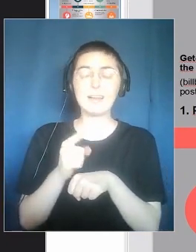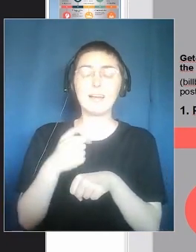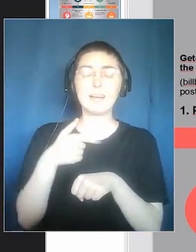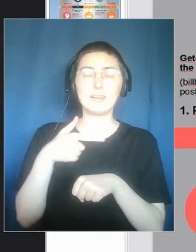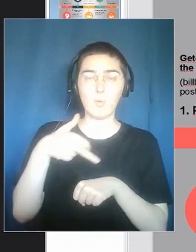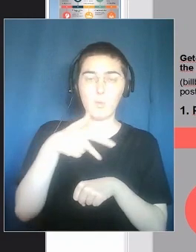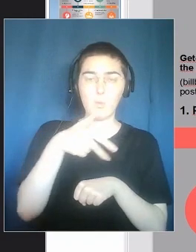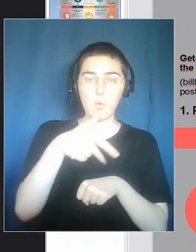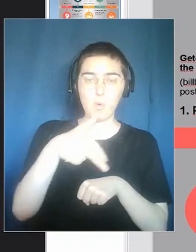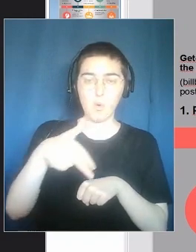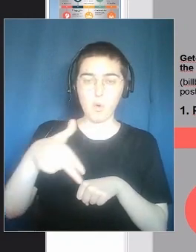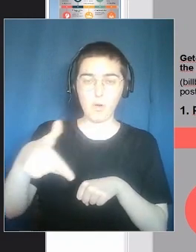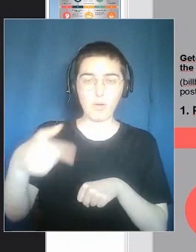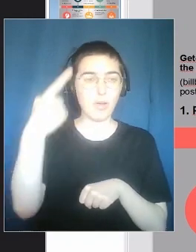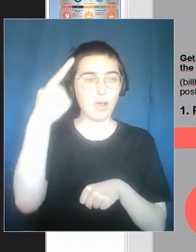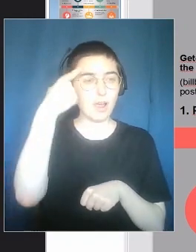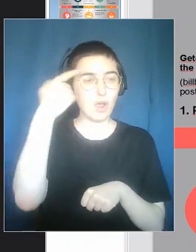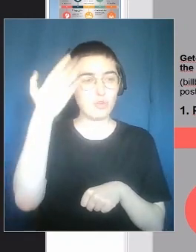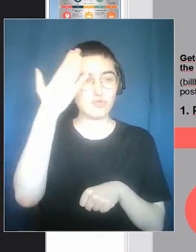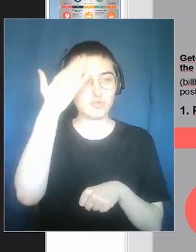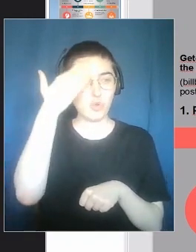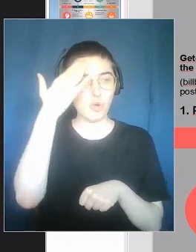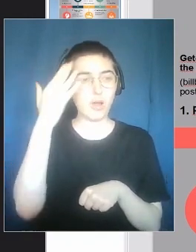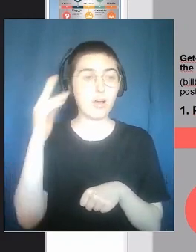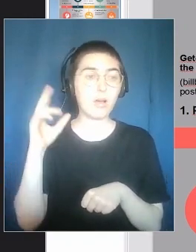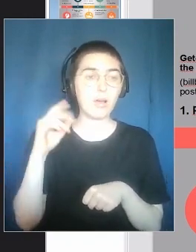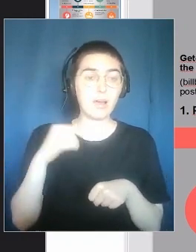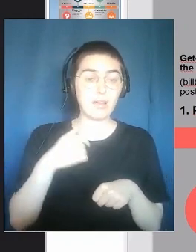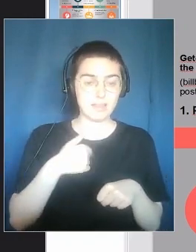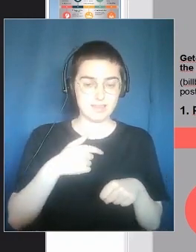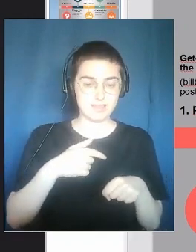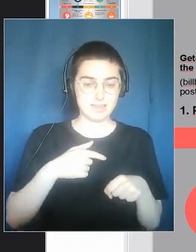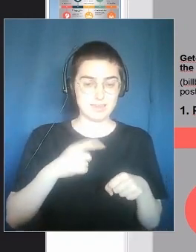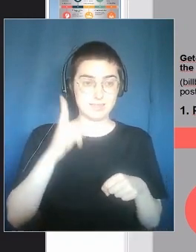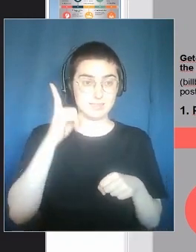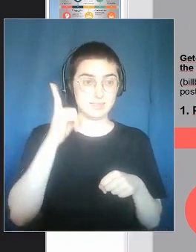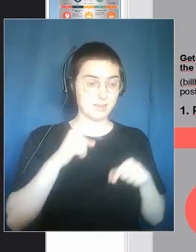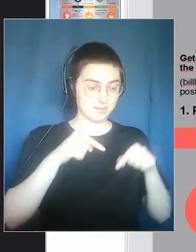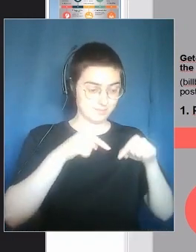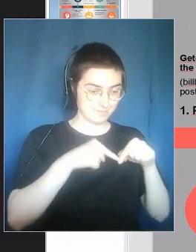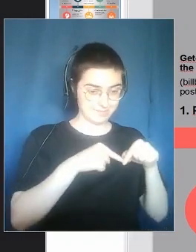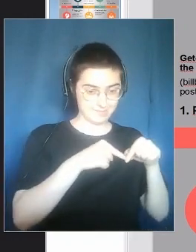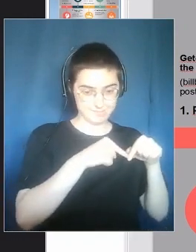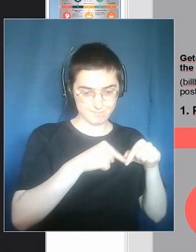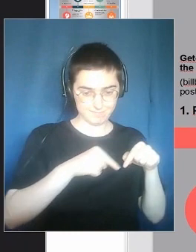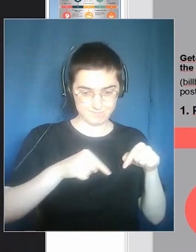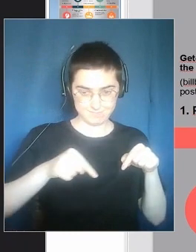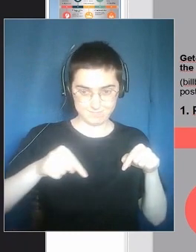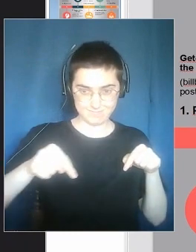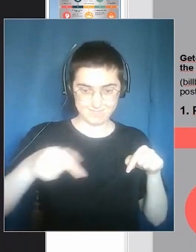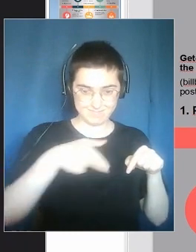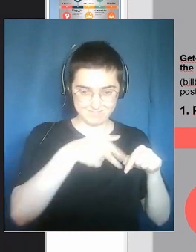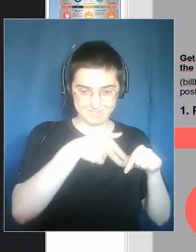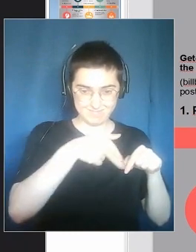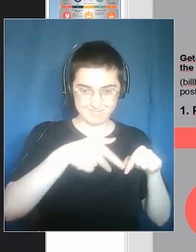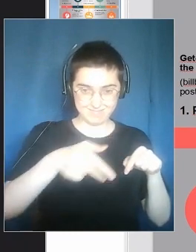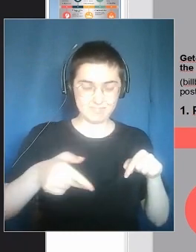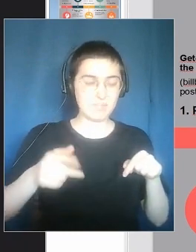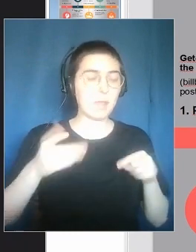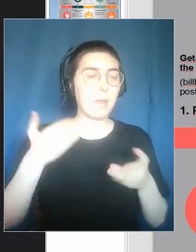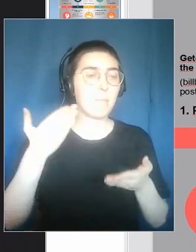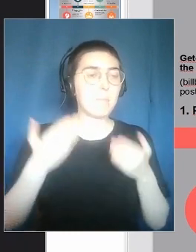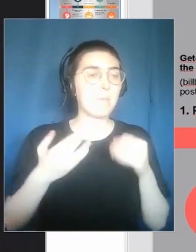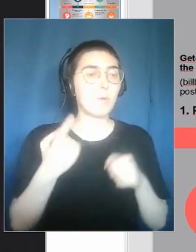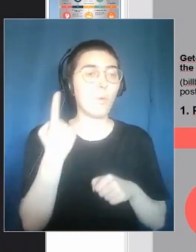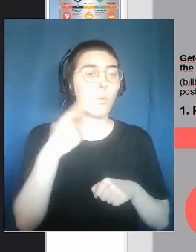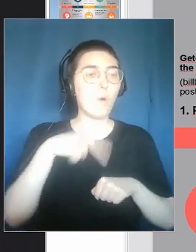understand that, for example, a given path takes, for example, 10